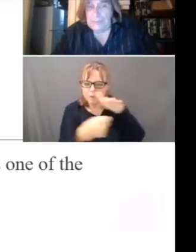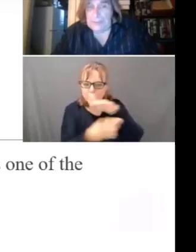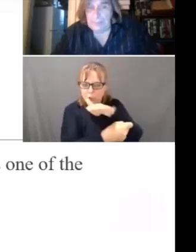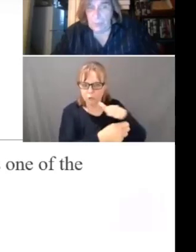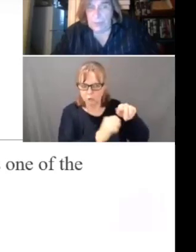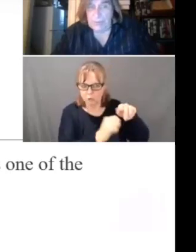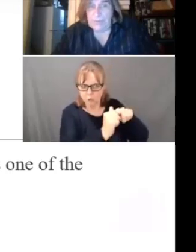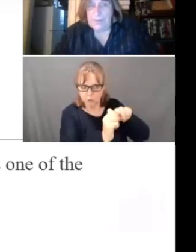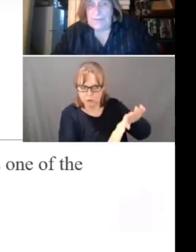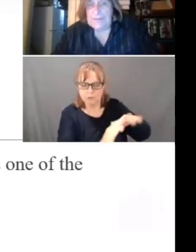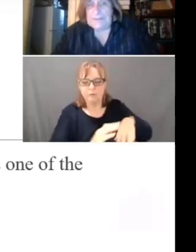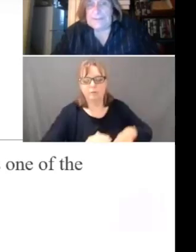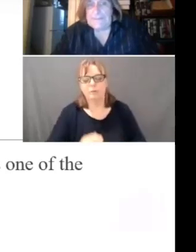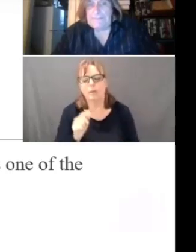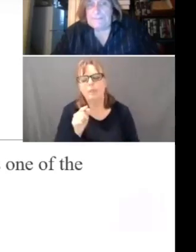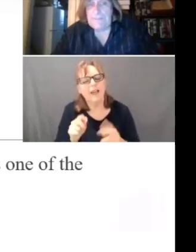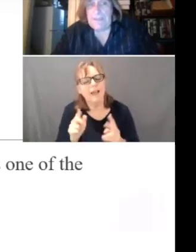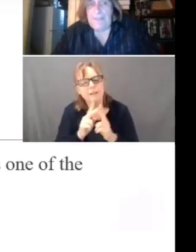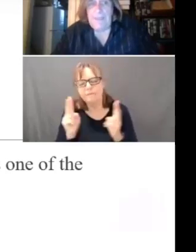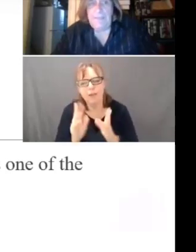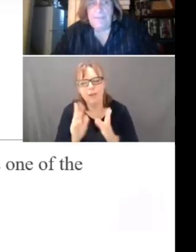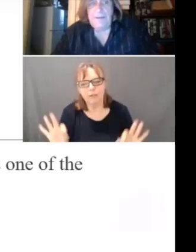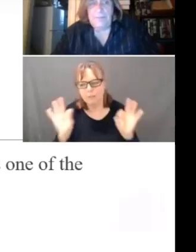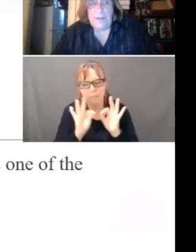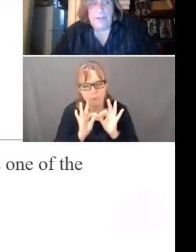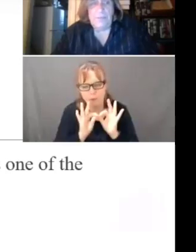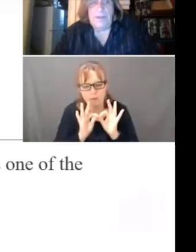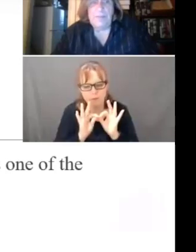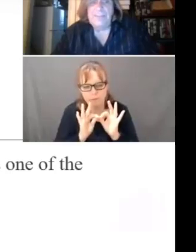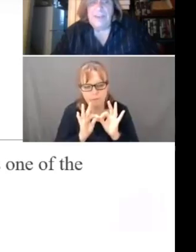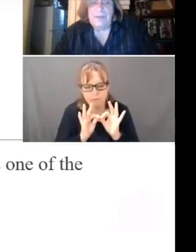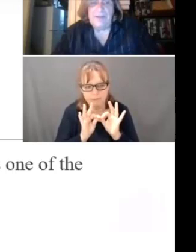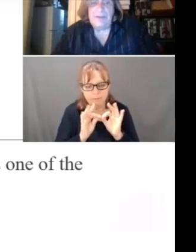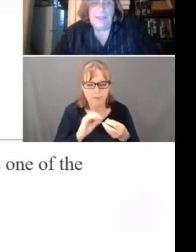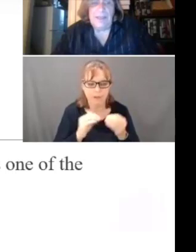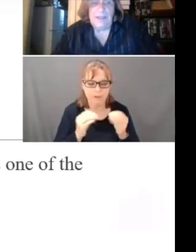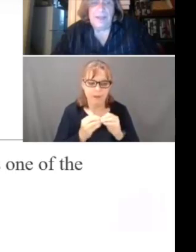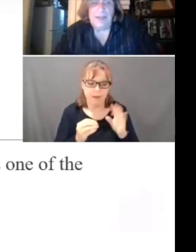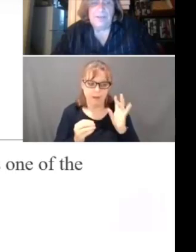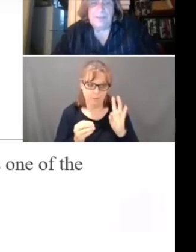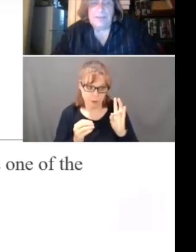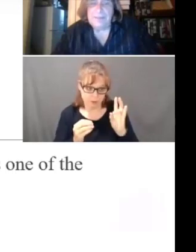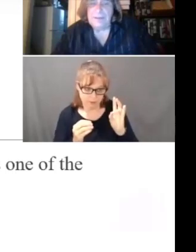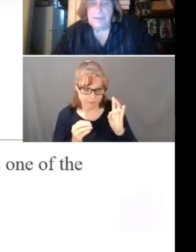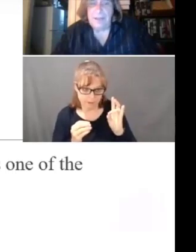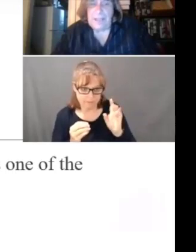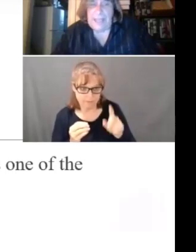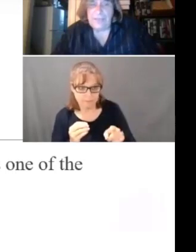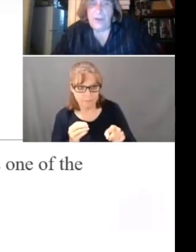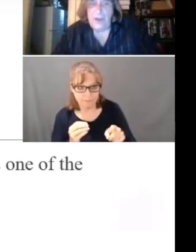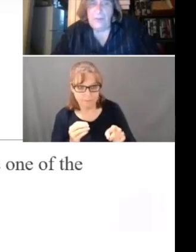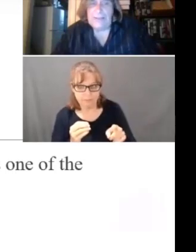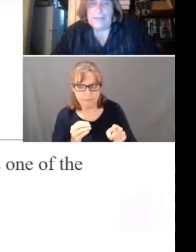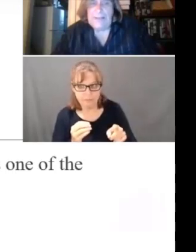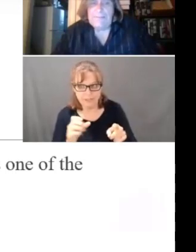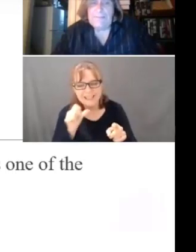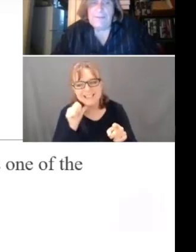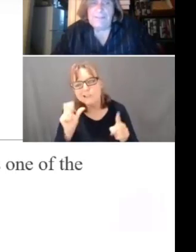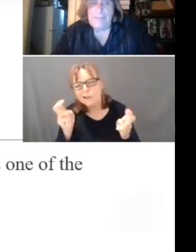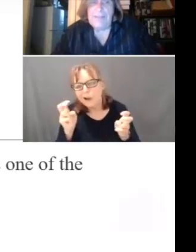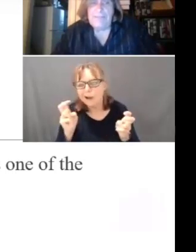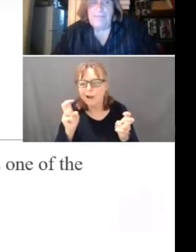Extremely important. And then there's number seven. And it's not necessarily a catch-all, but